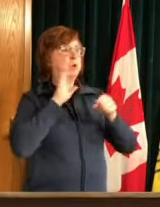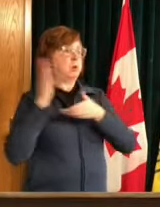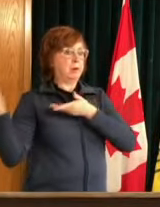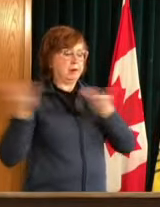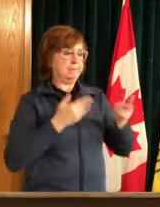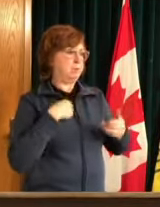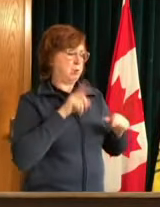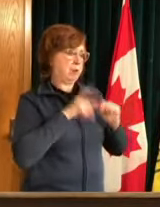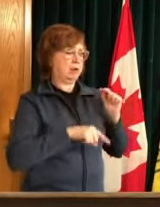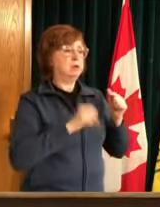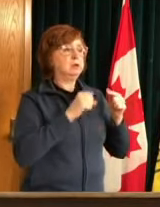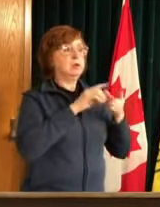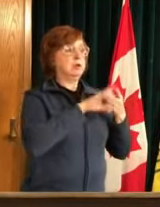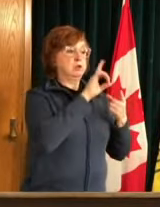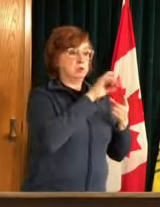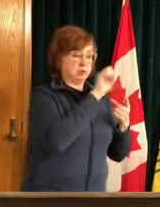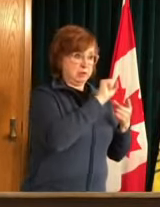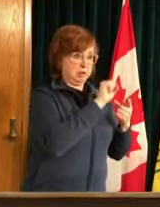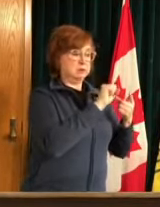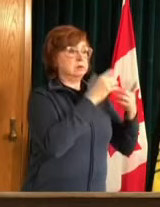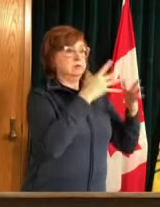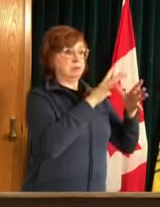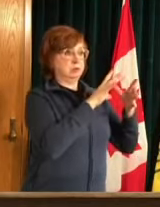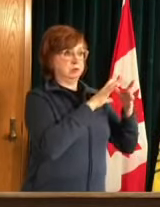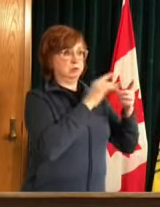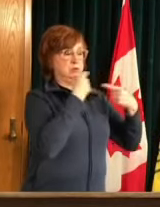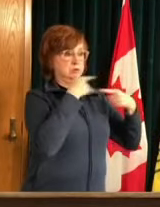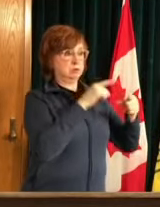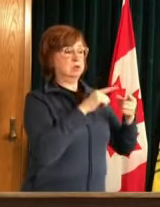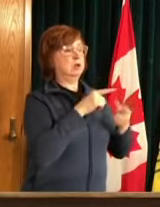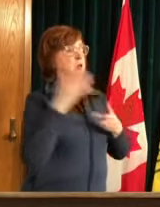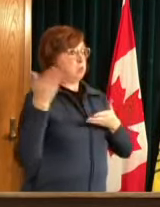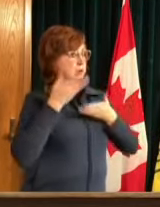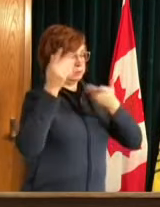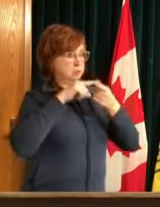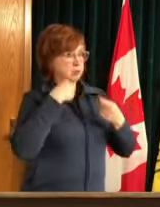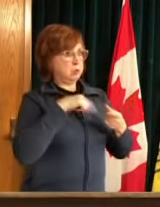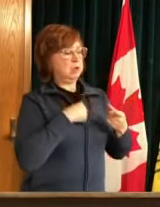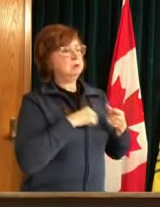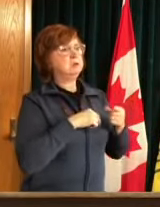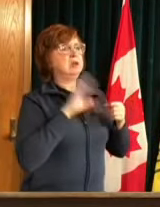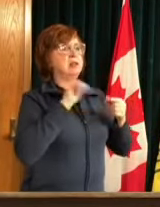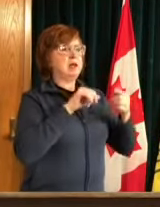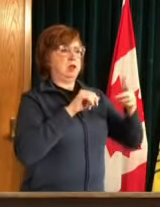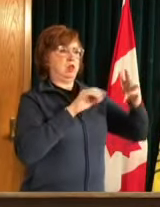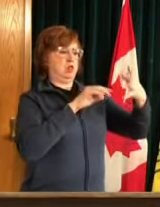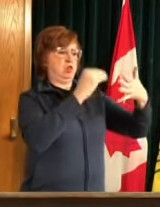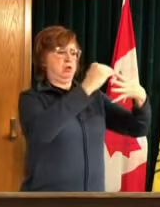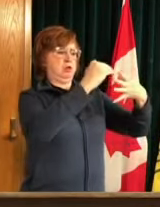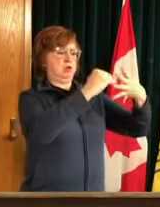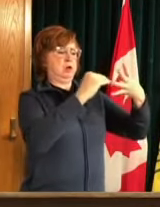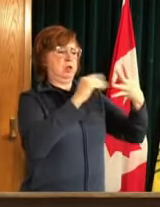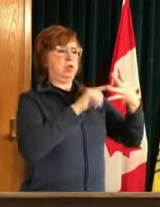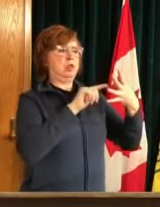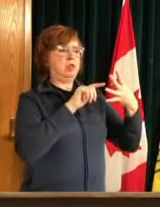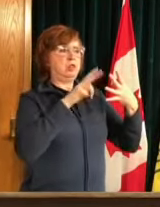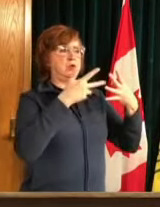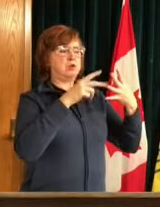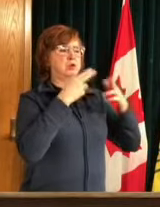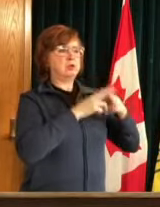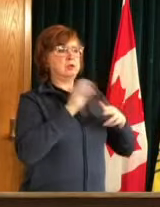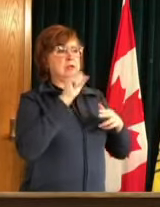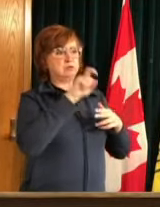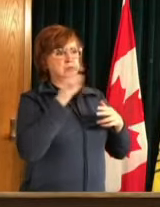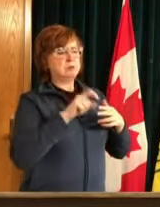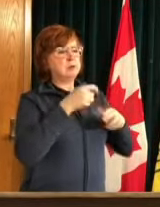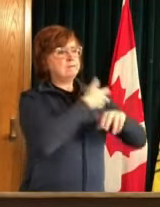age for the astrazeneca vaccine to 40. in the short term this isn't going to make much of a difference because unlike some